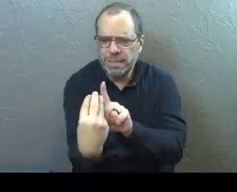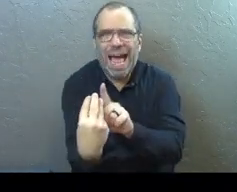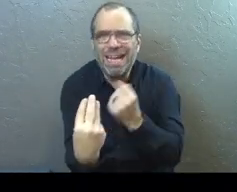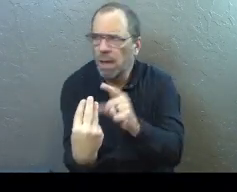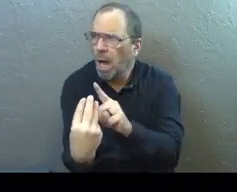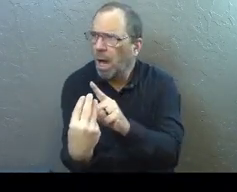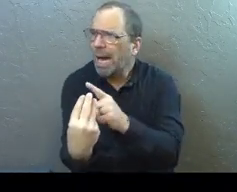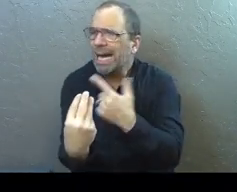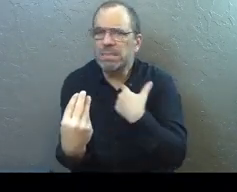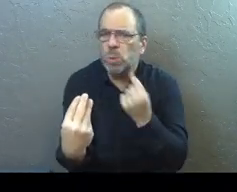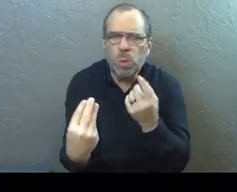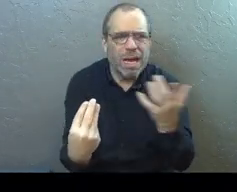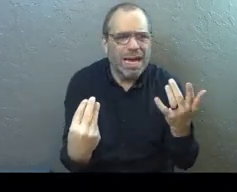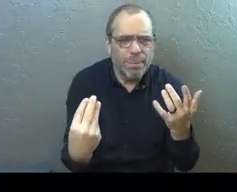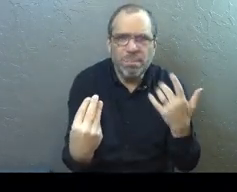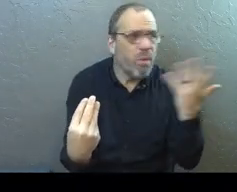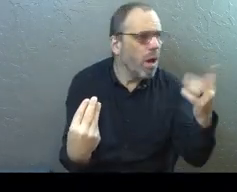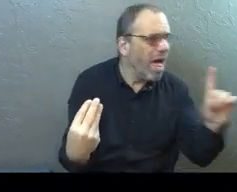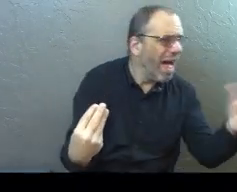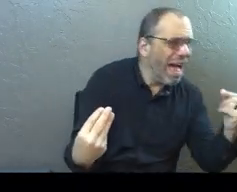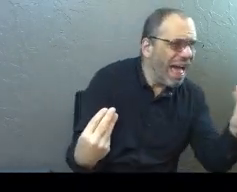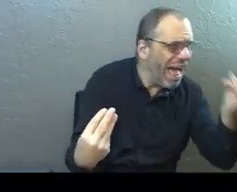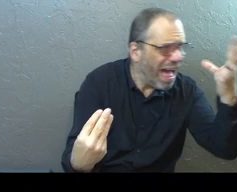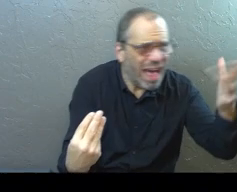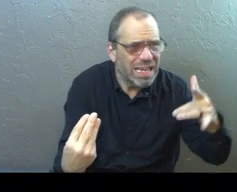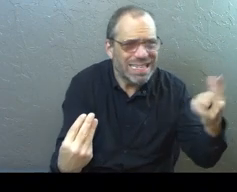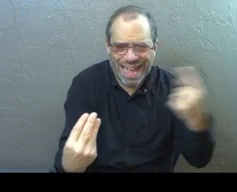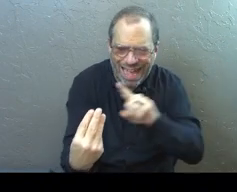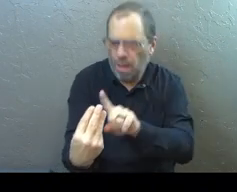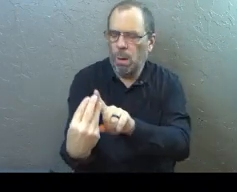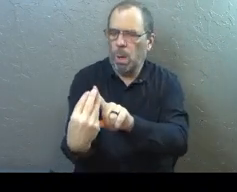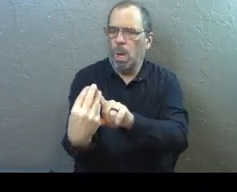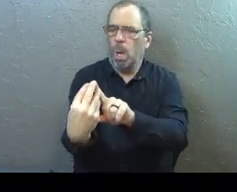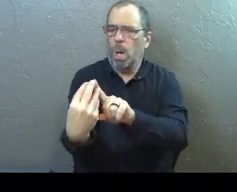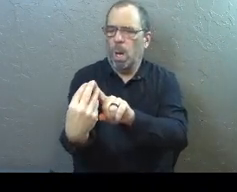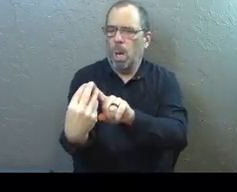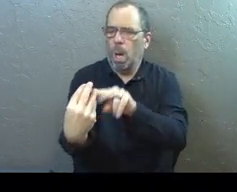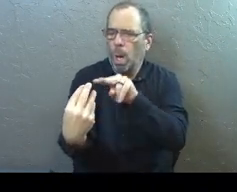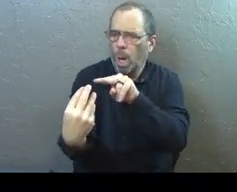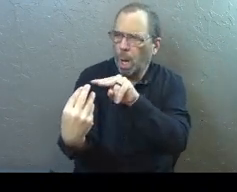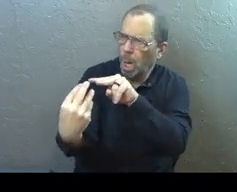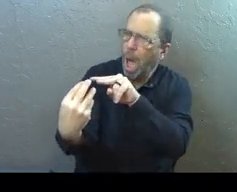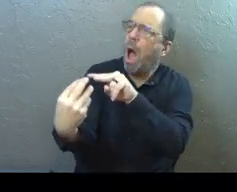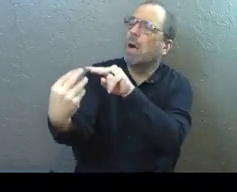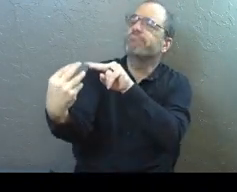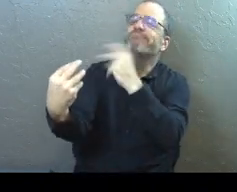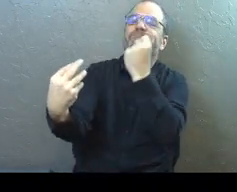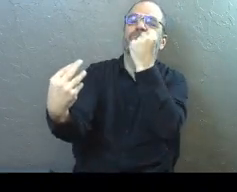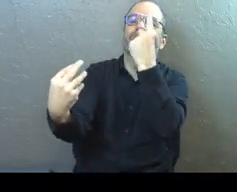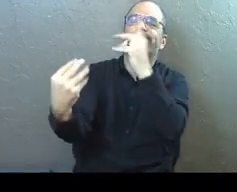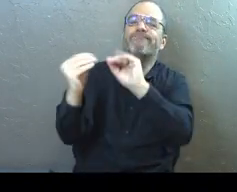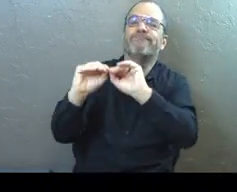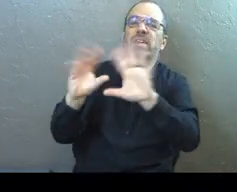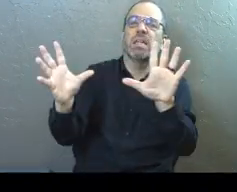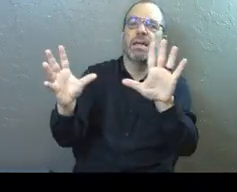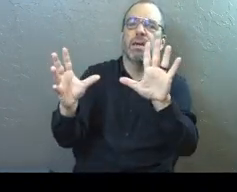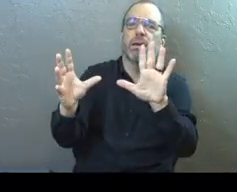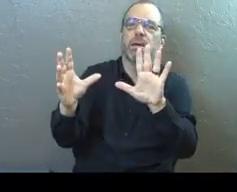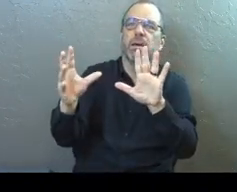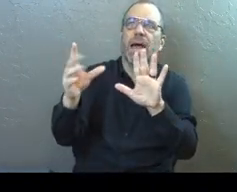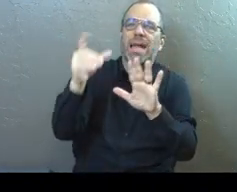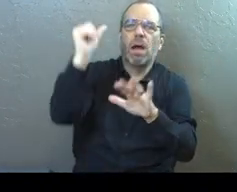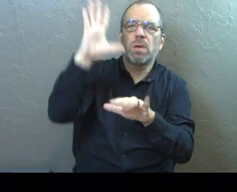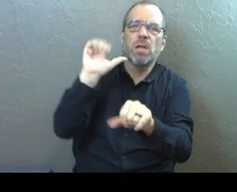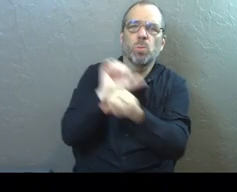know, there was nothing to do and it was terrible and this is all terrible and awful. But now I see it in the light of Jesus because he's the light of the world. And I see how God's